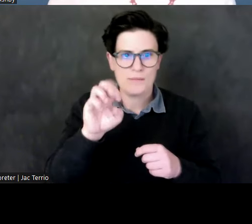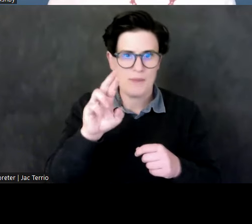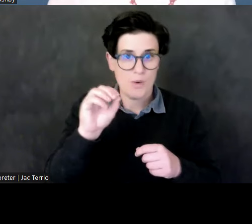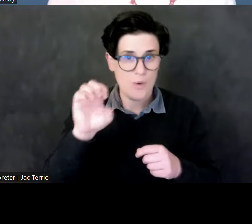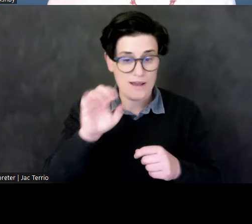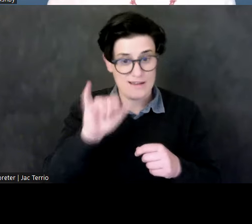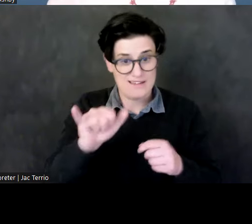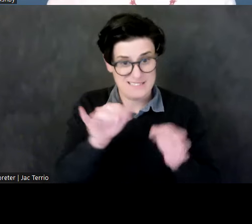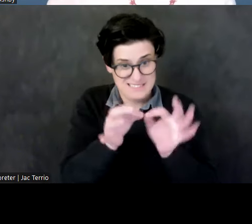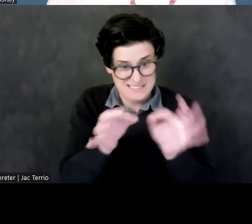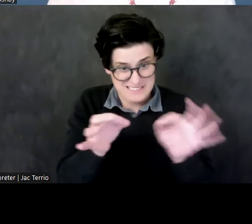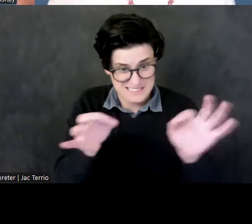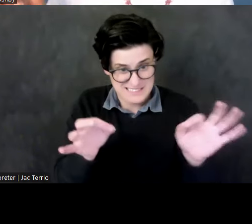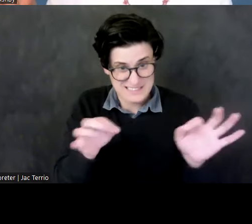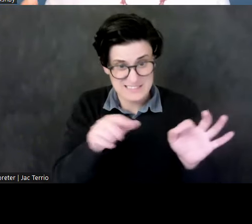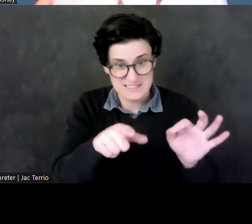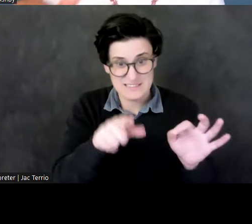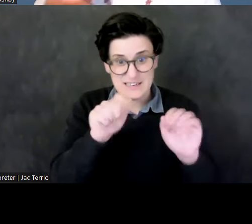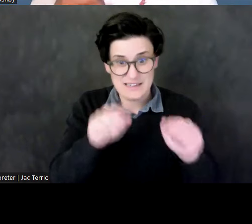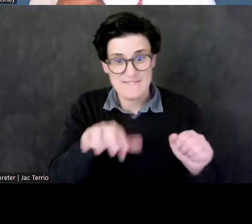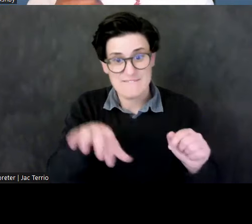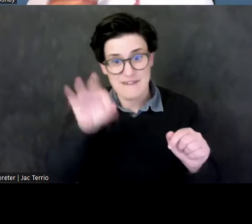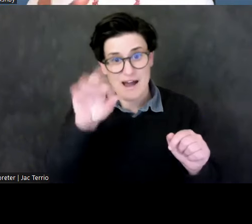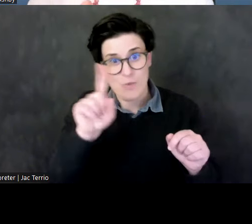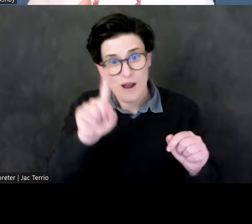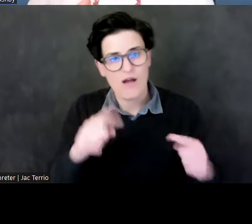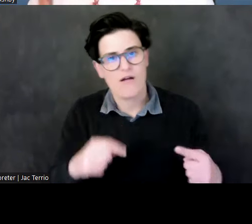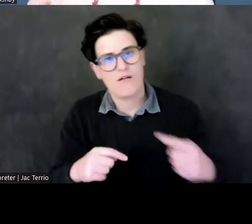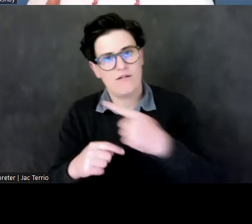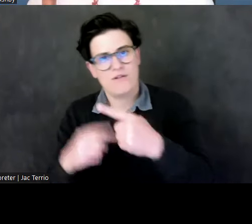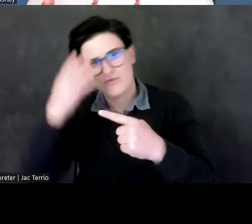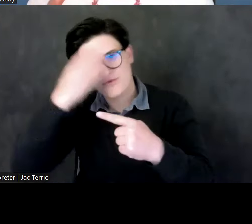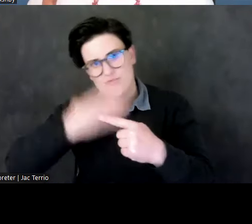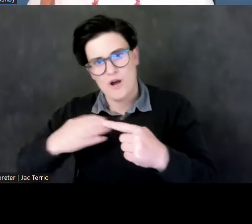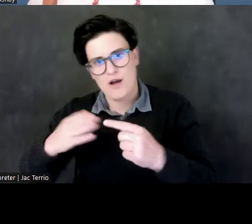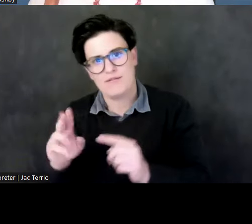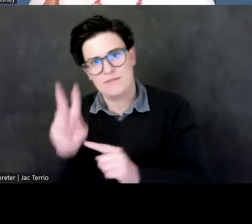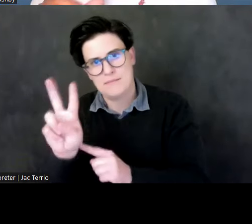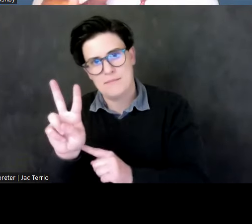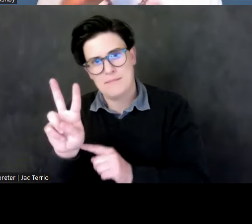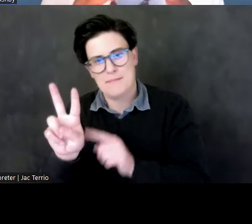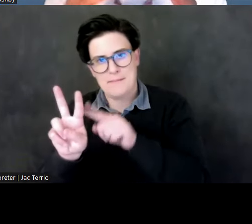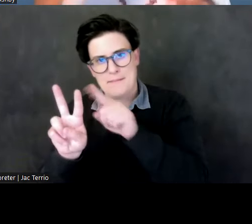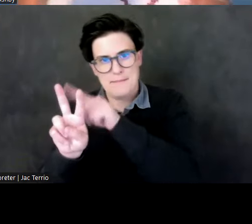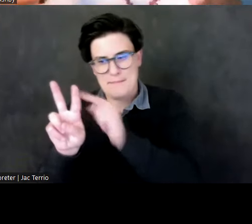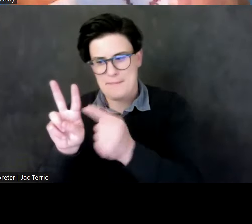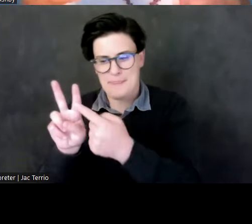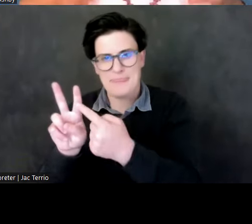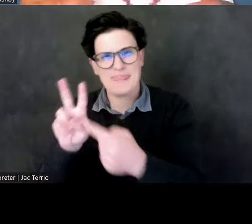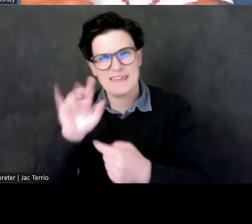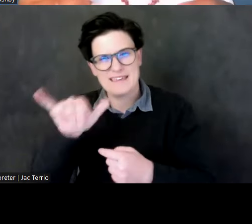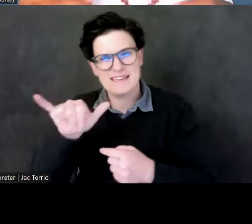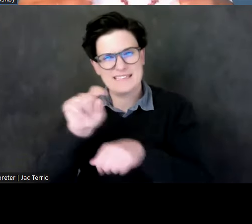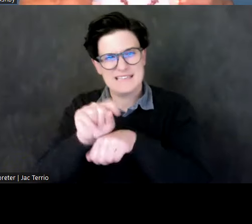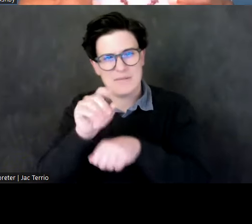inscription is to be found on the front of the pylon at this temple of Dhaka, which, while it